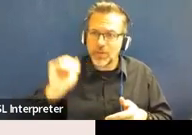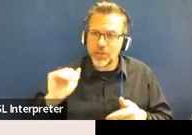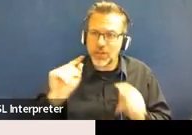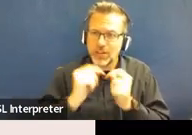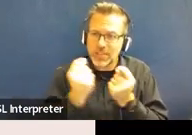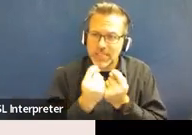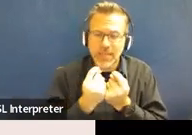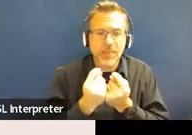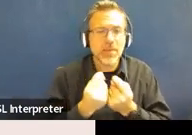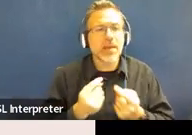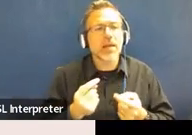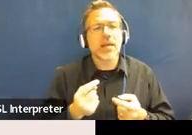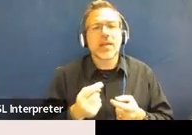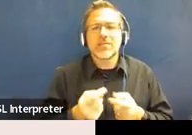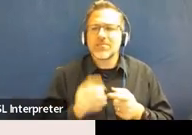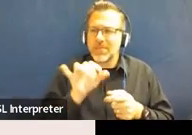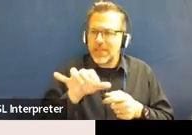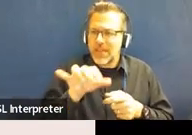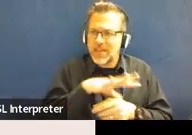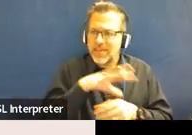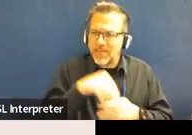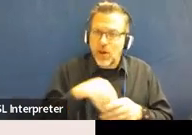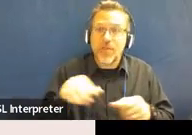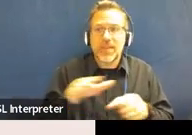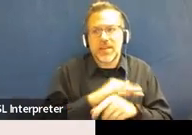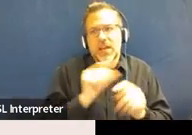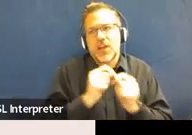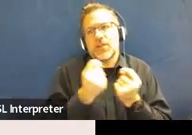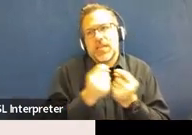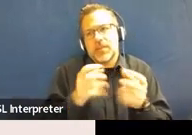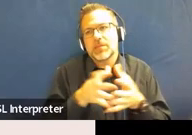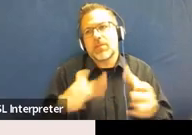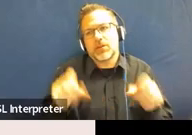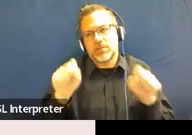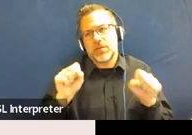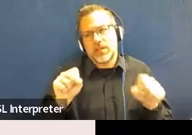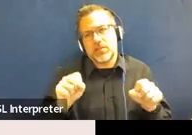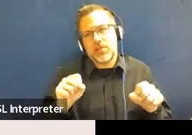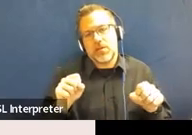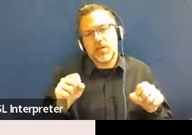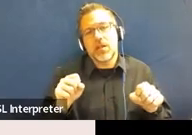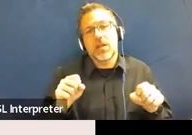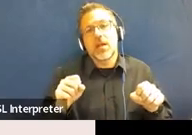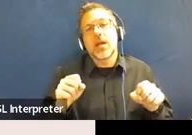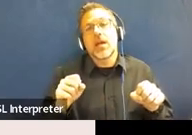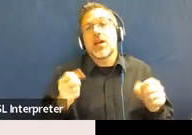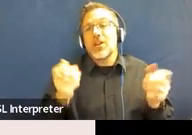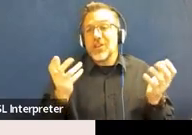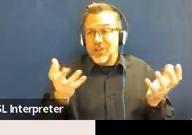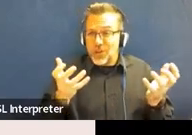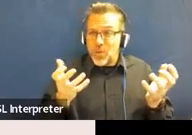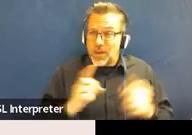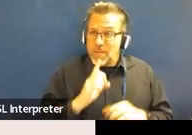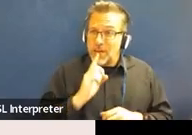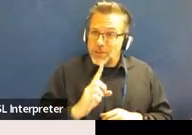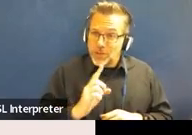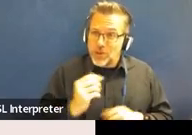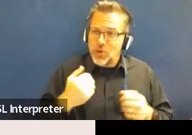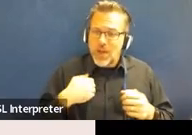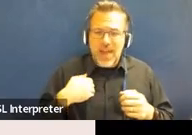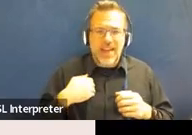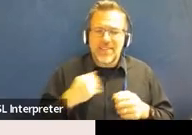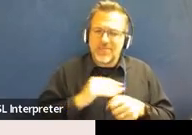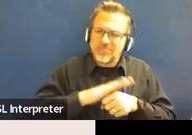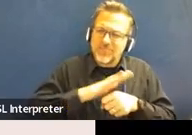just makes sense to involve the entire team as much as possible, just because you want to make sure that you're getting as much information